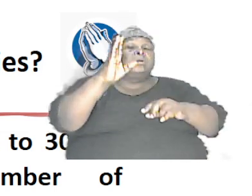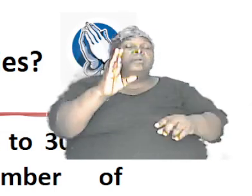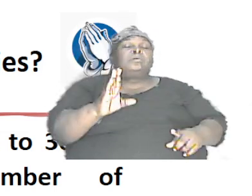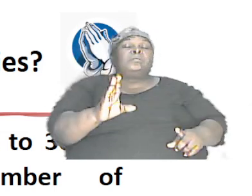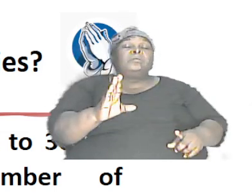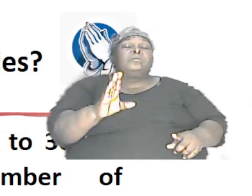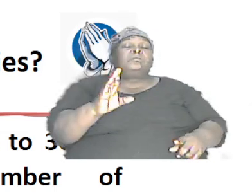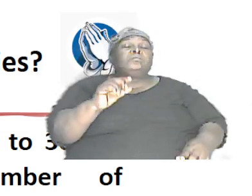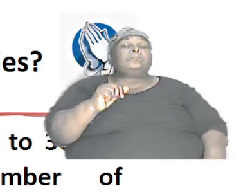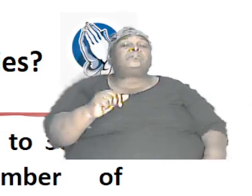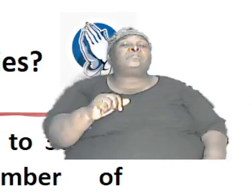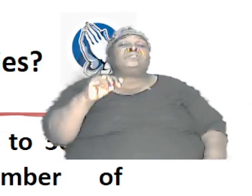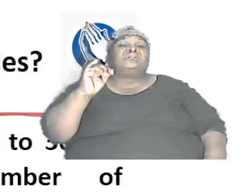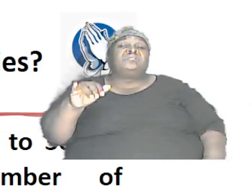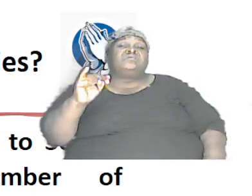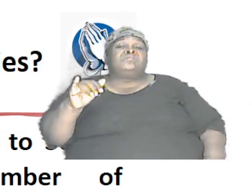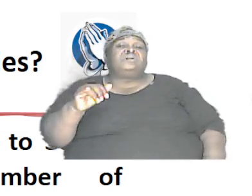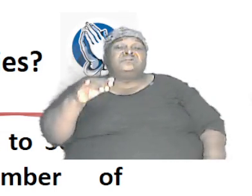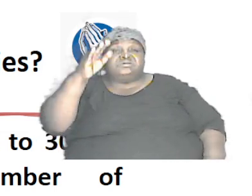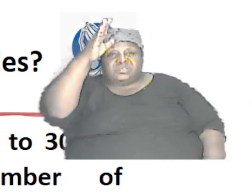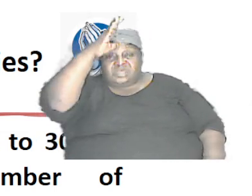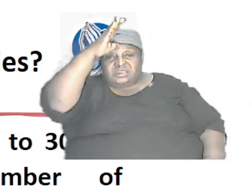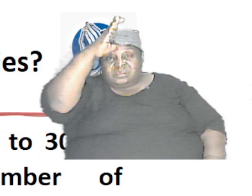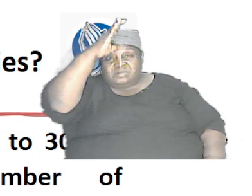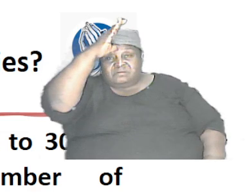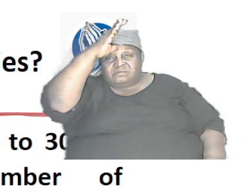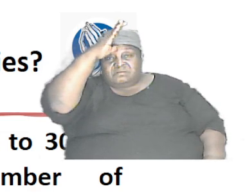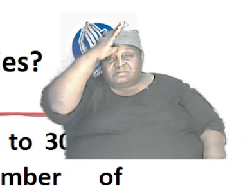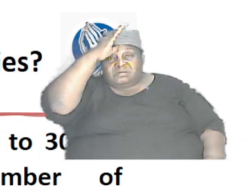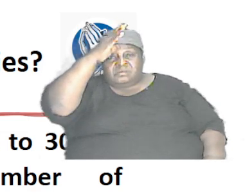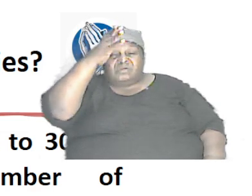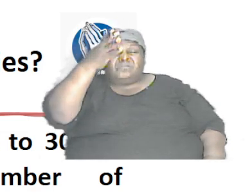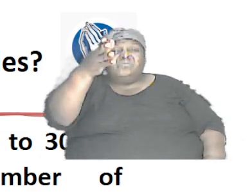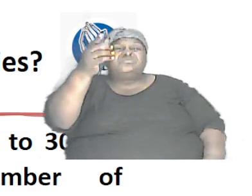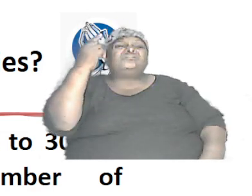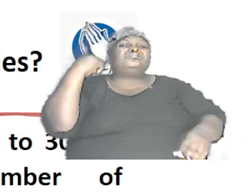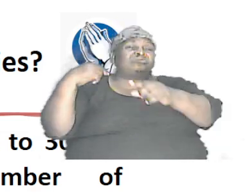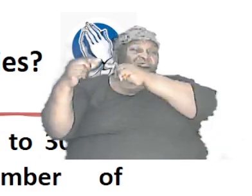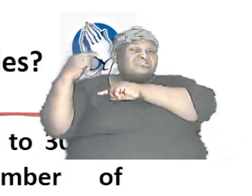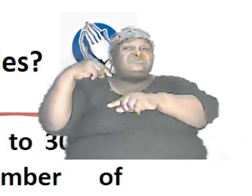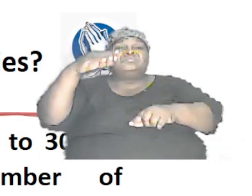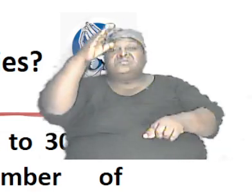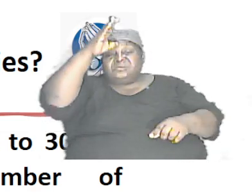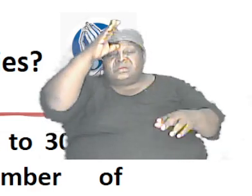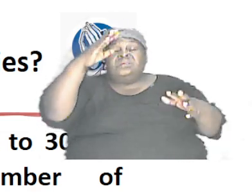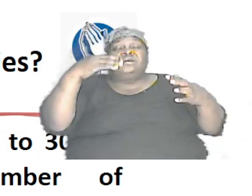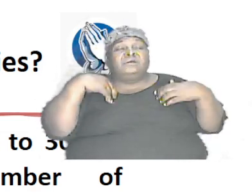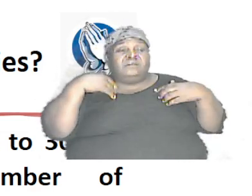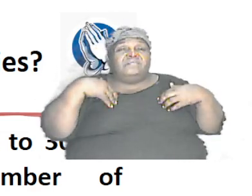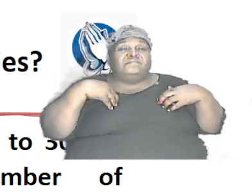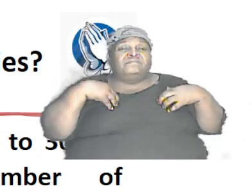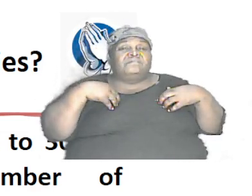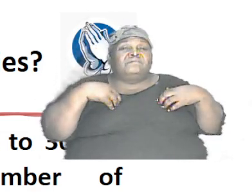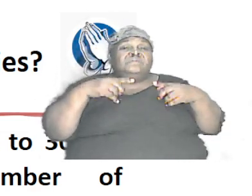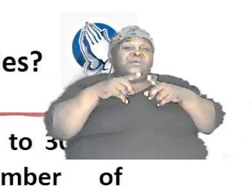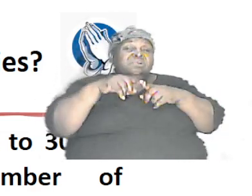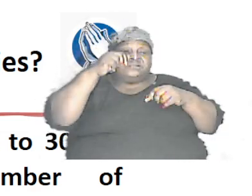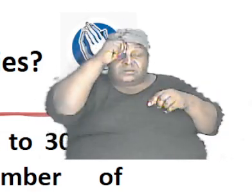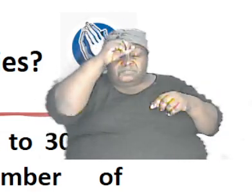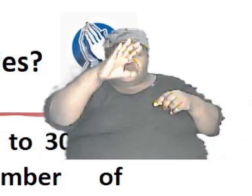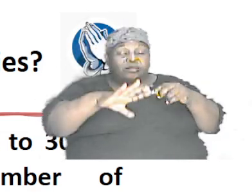and common C so that's daddy and those are the genes that he has as a man